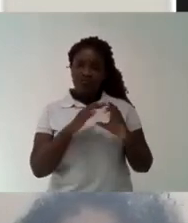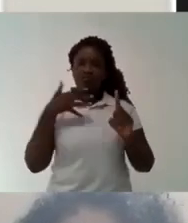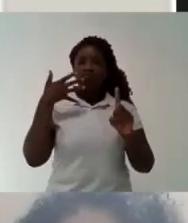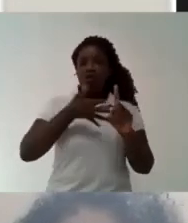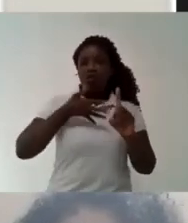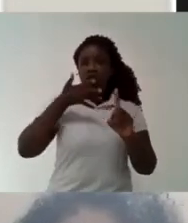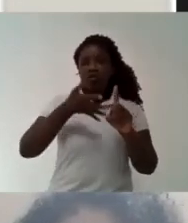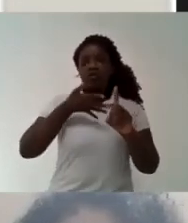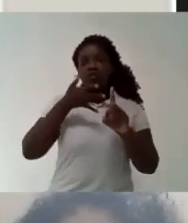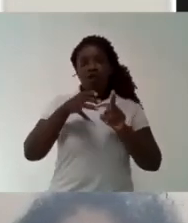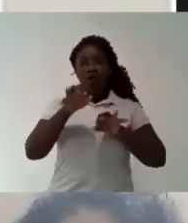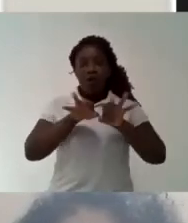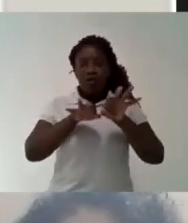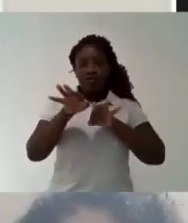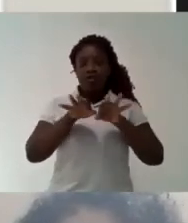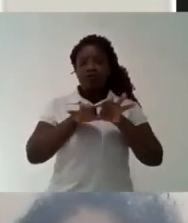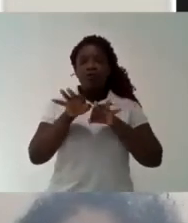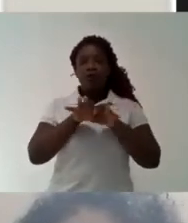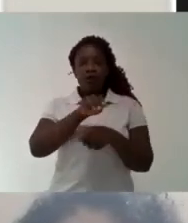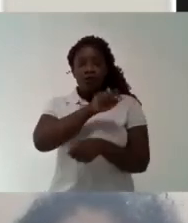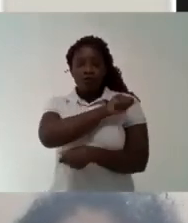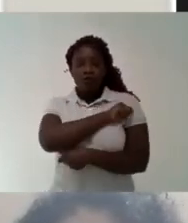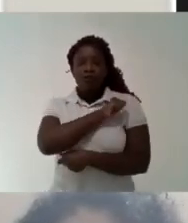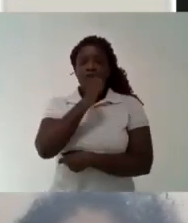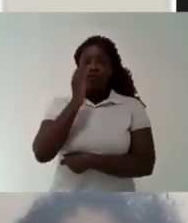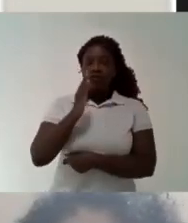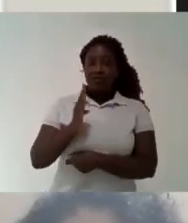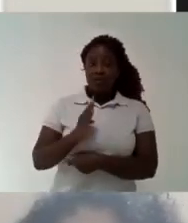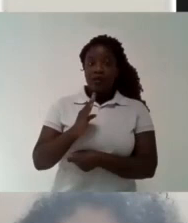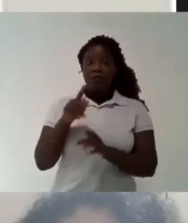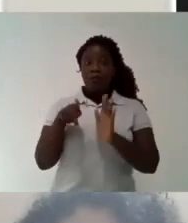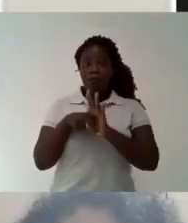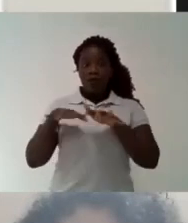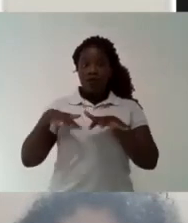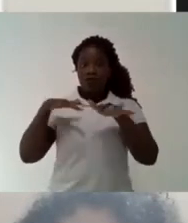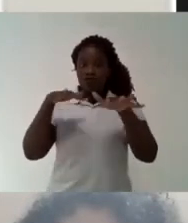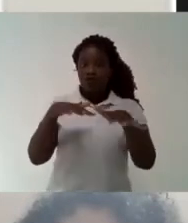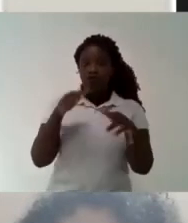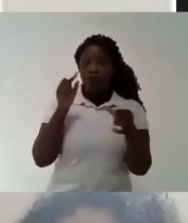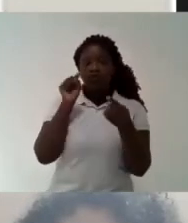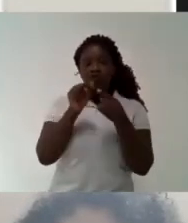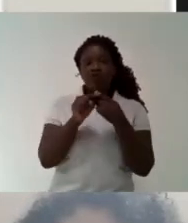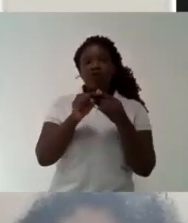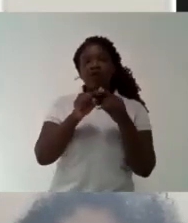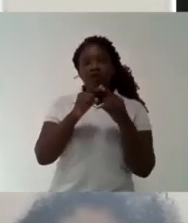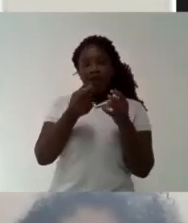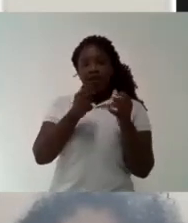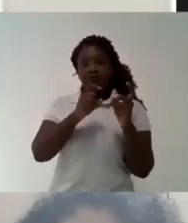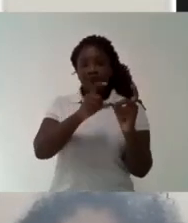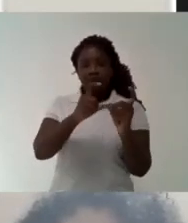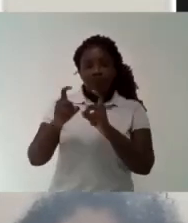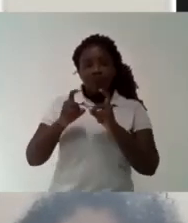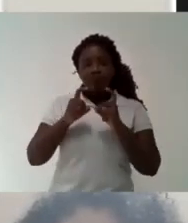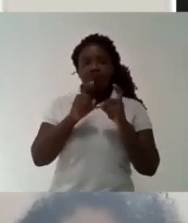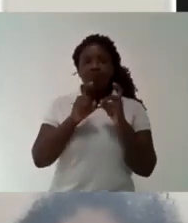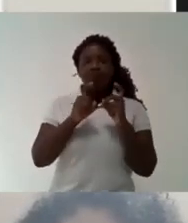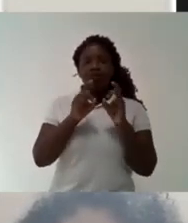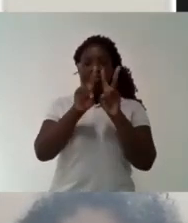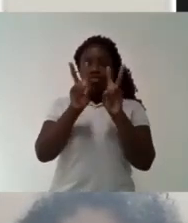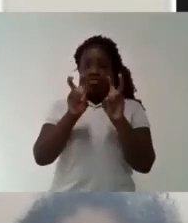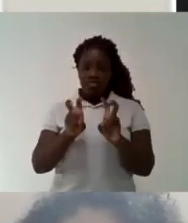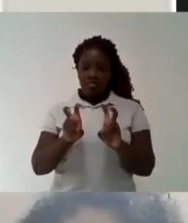The university education in Brazil is living one of the most critical moments in its process of